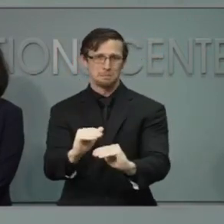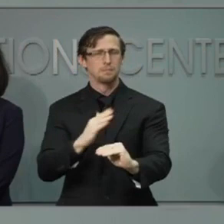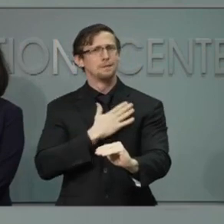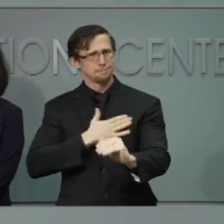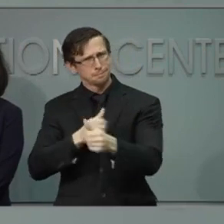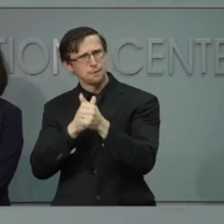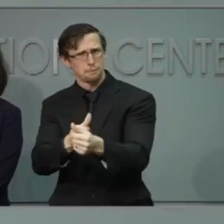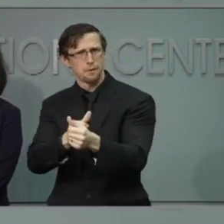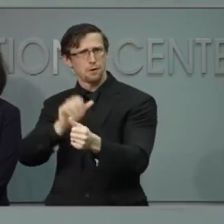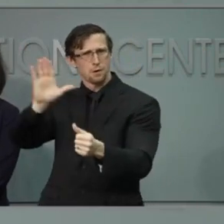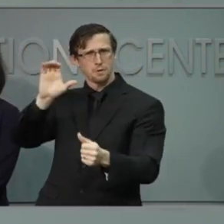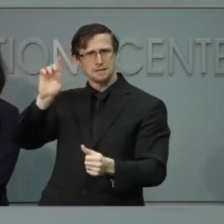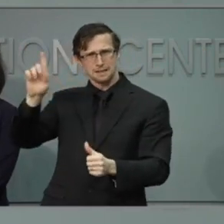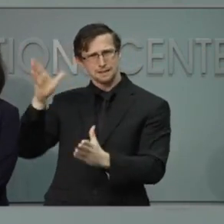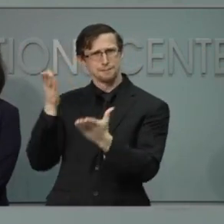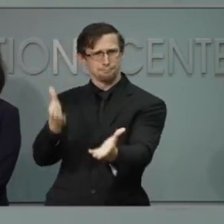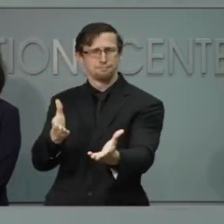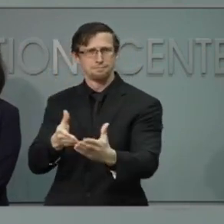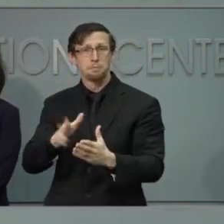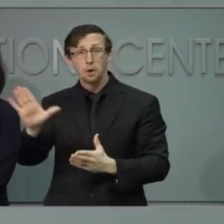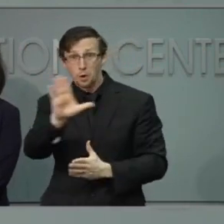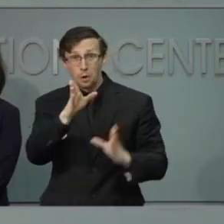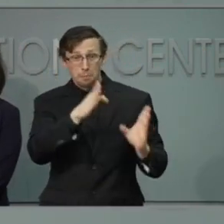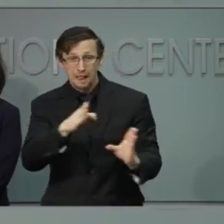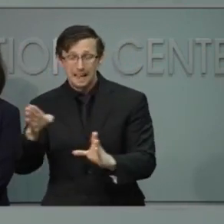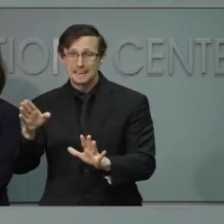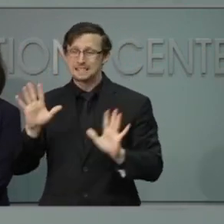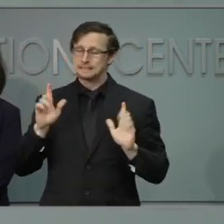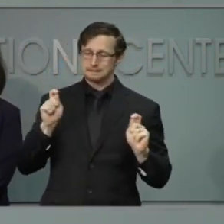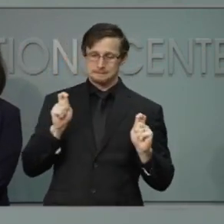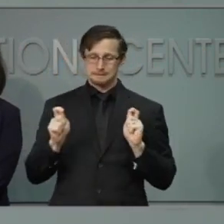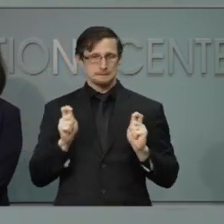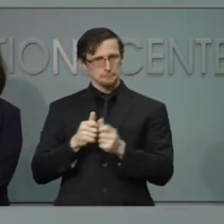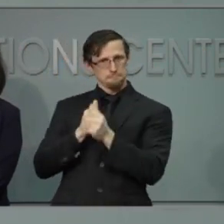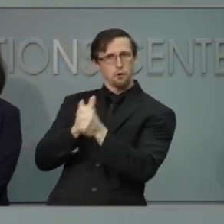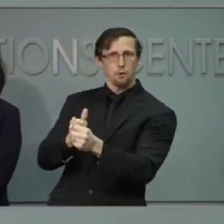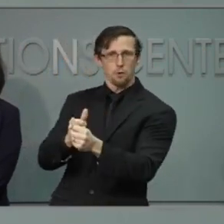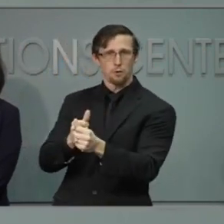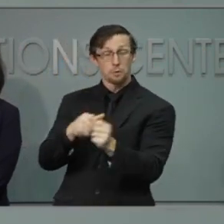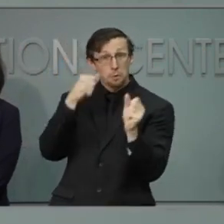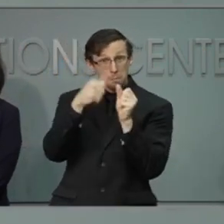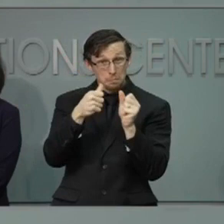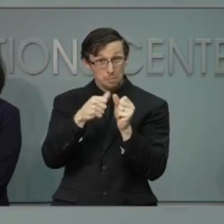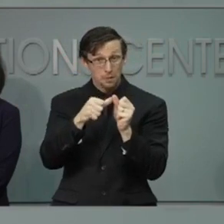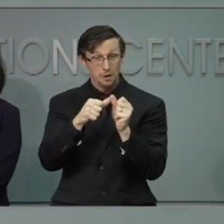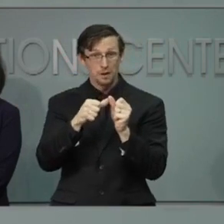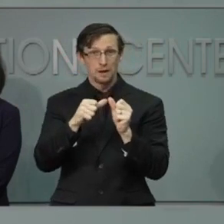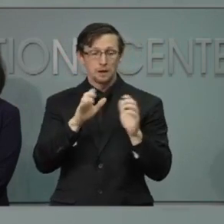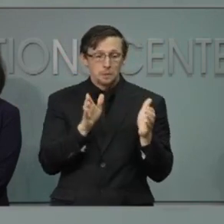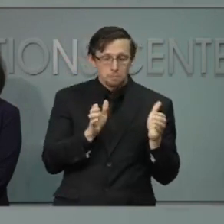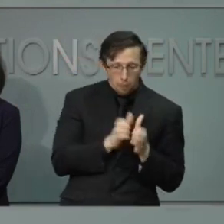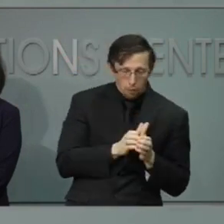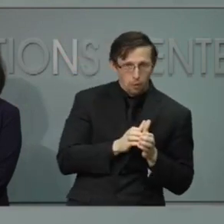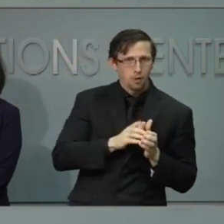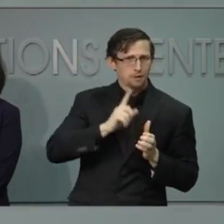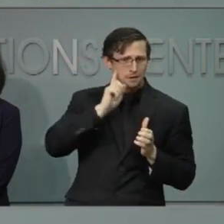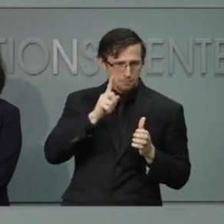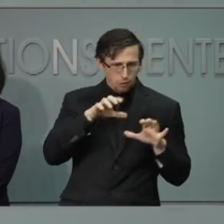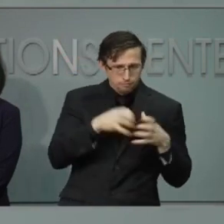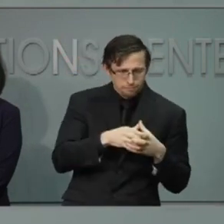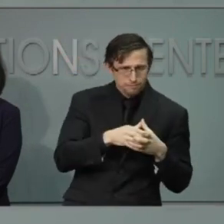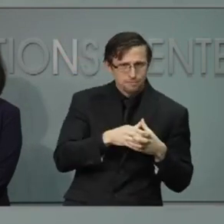adjust your plans as needed. Remember when it comes to the holidays, smaller and smarter is safer.